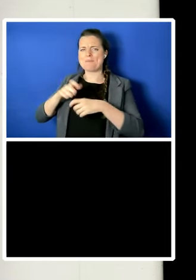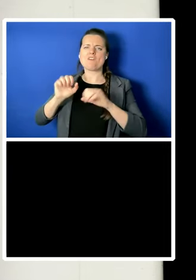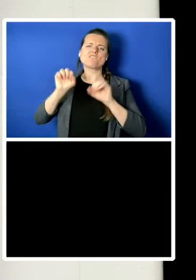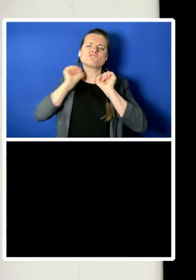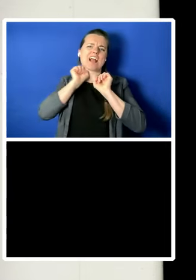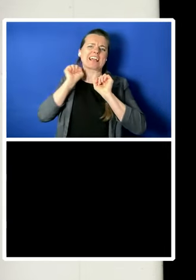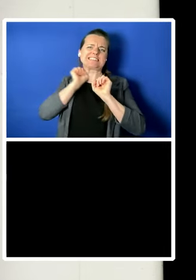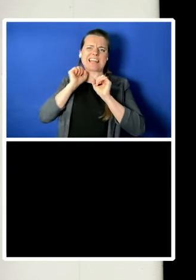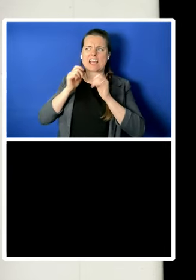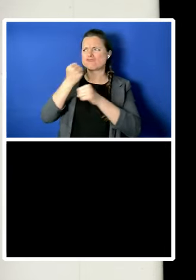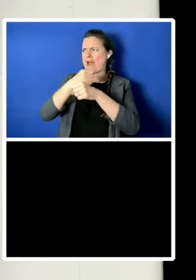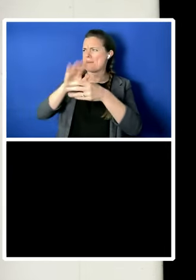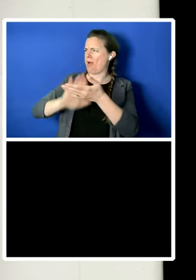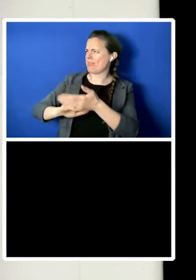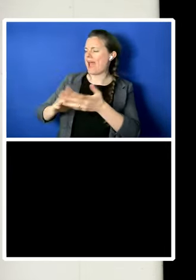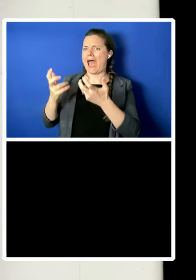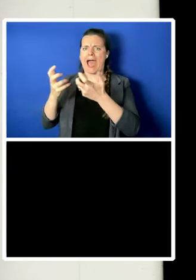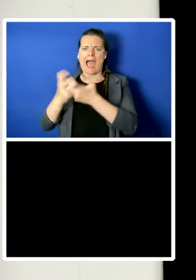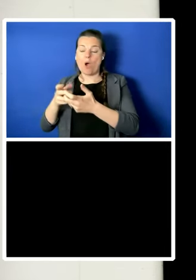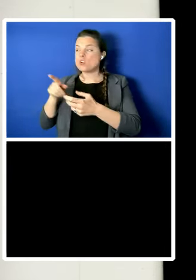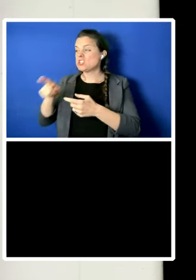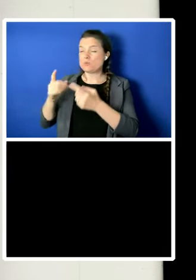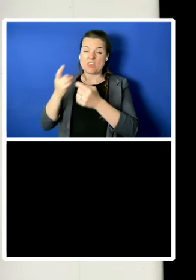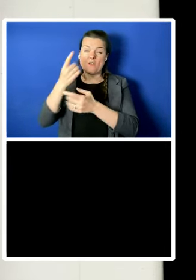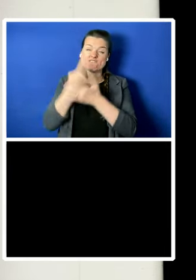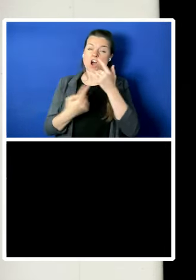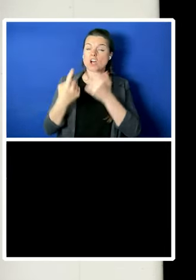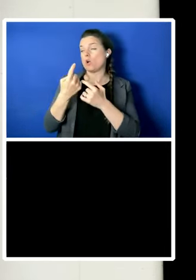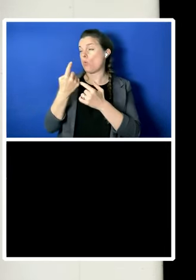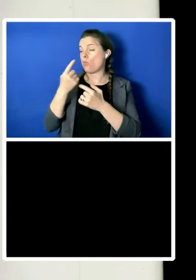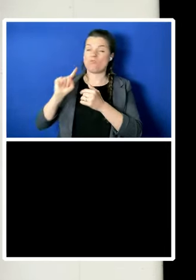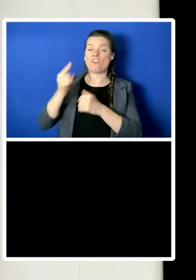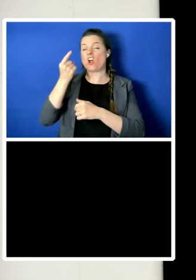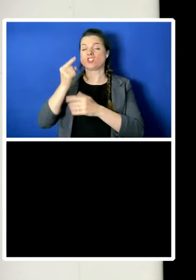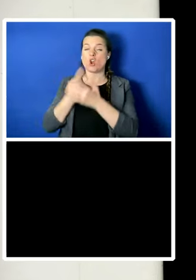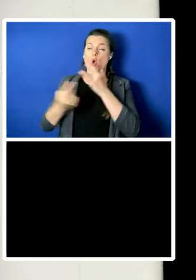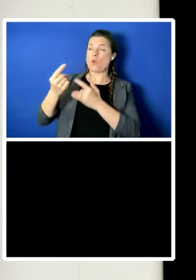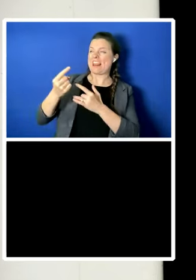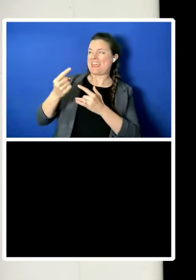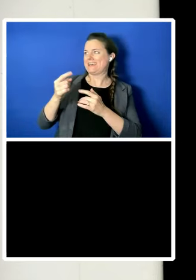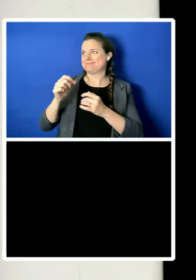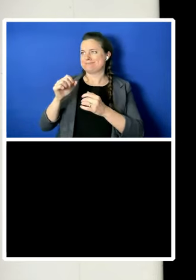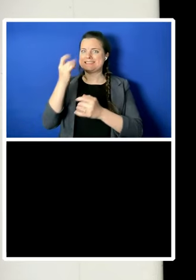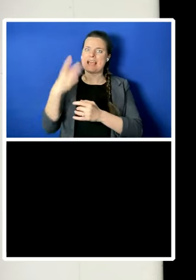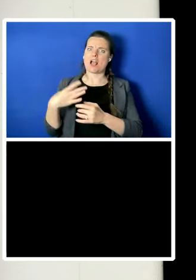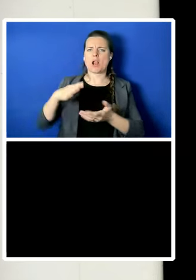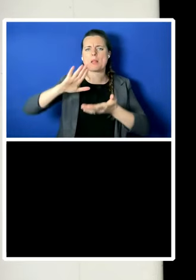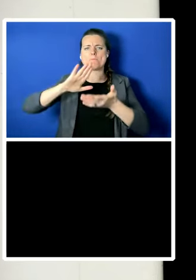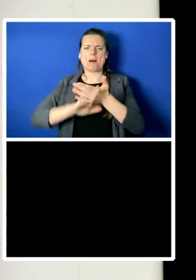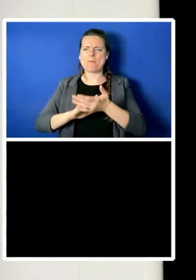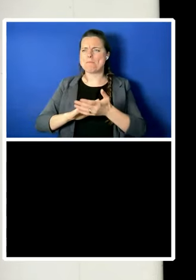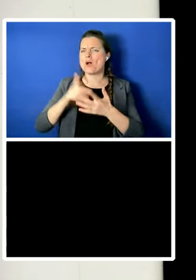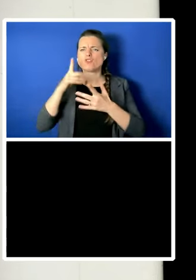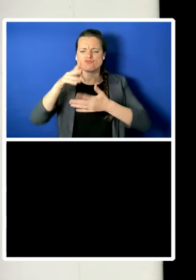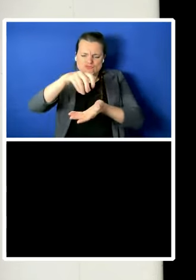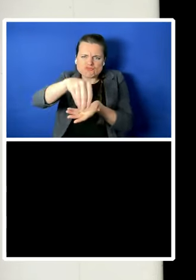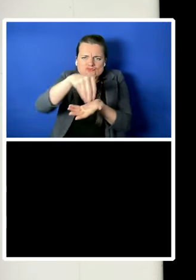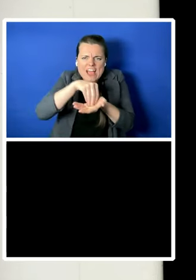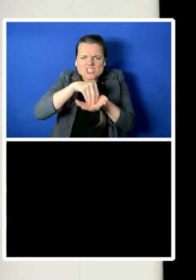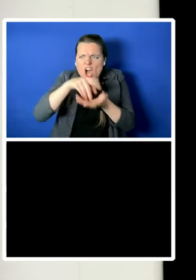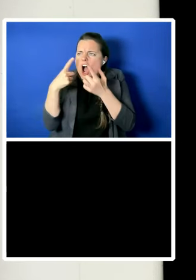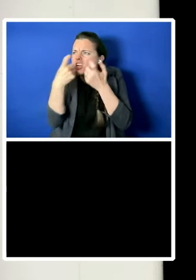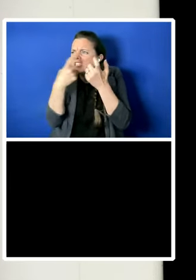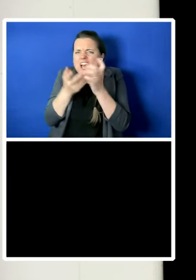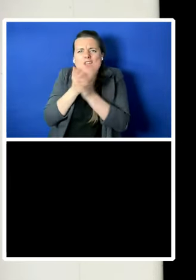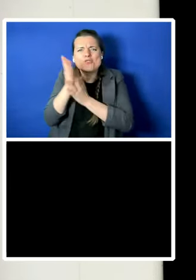first and only treasure-hunting single-mum philosopher on the high seas, many what Virginia Woolf calls experiments in